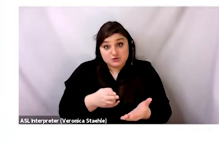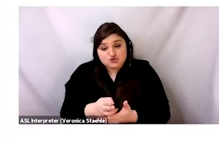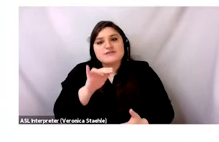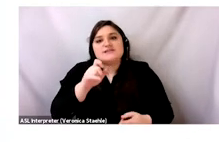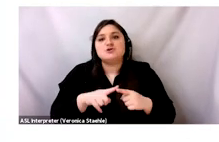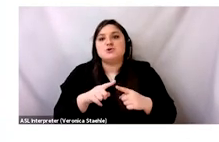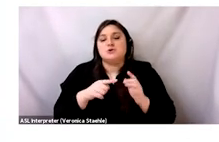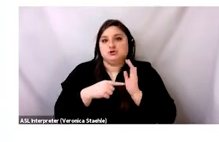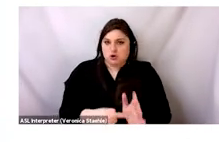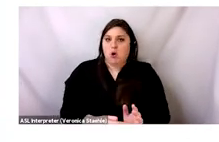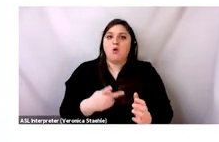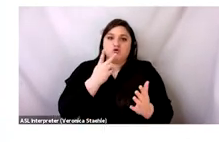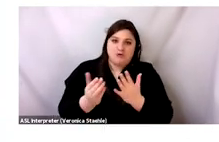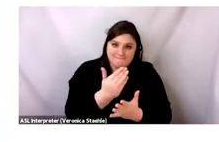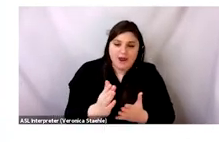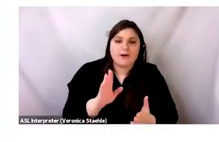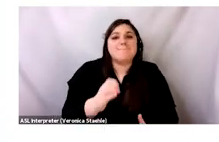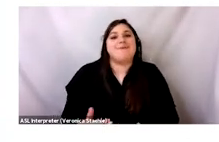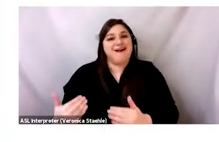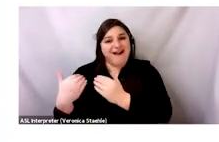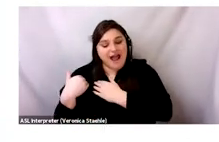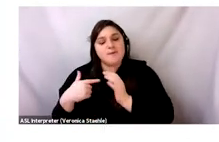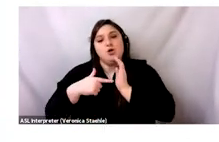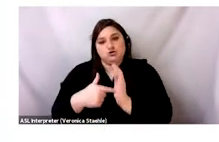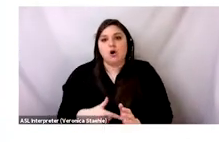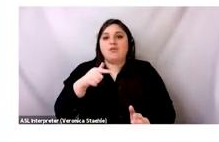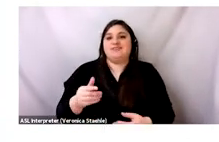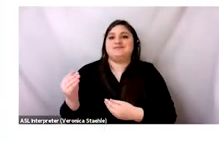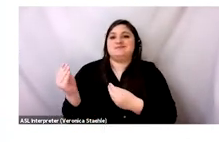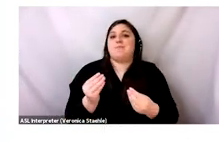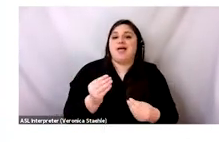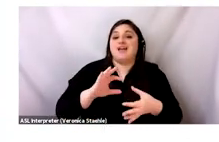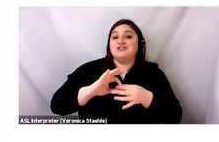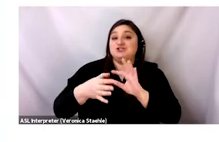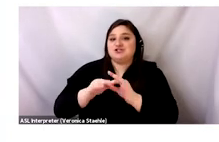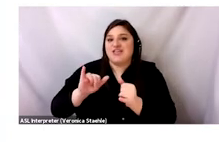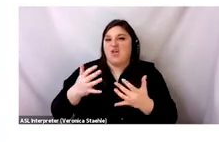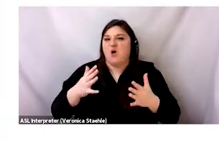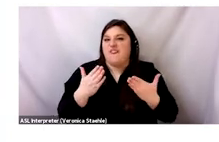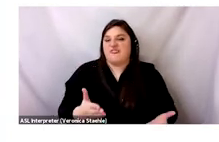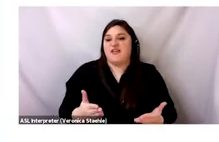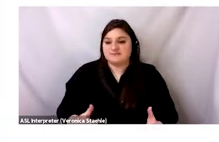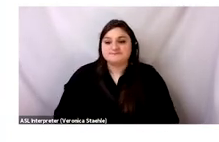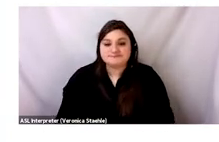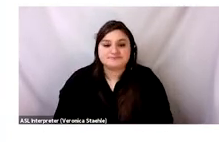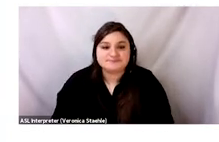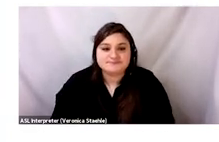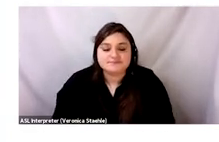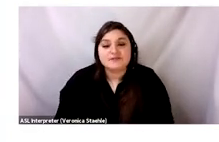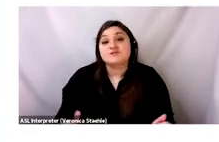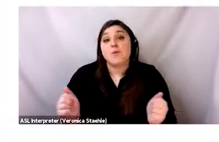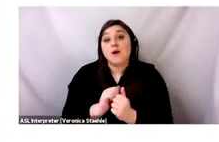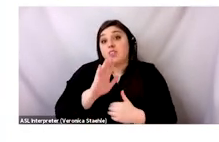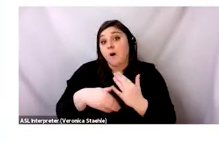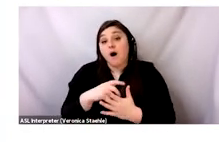towards true circularity would be requiring transparency, traceability, and accountability across this reverse supply chain that